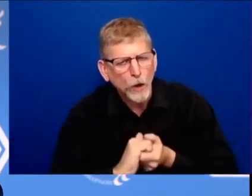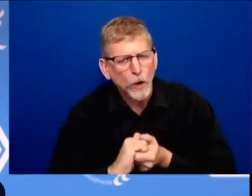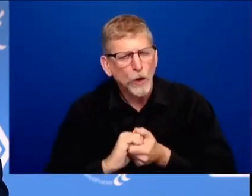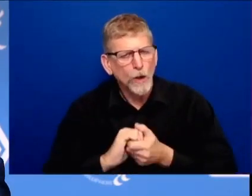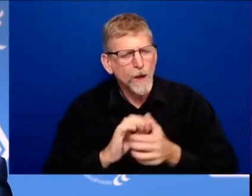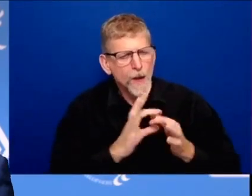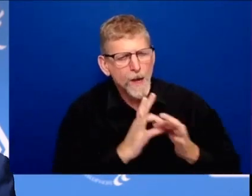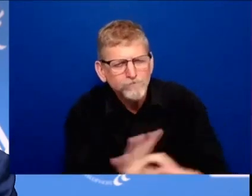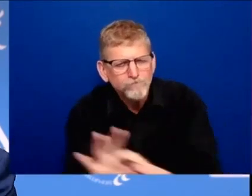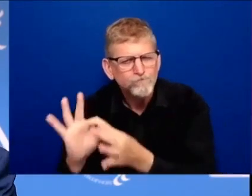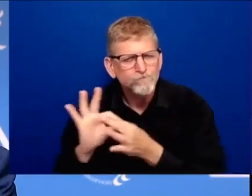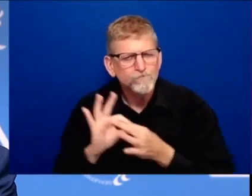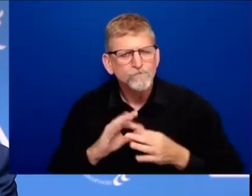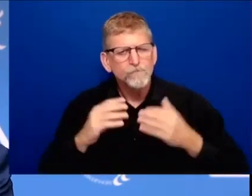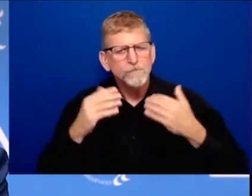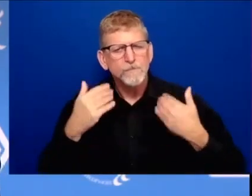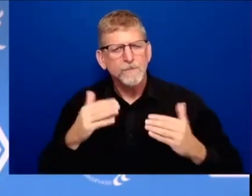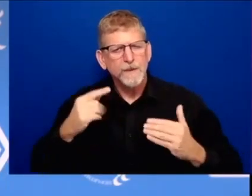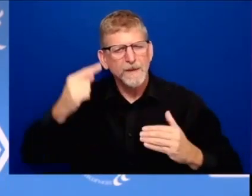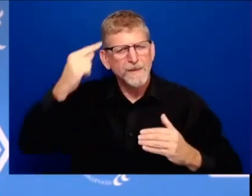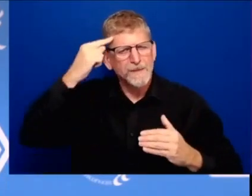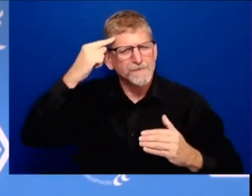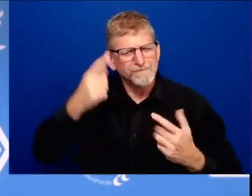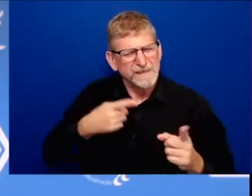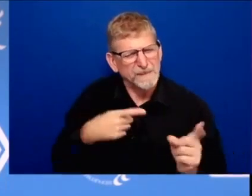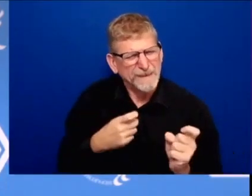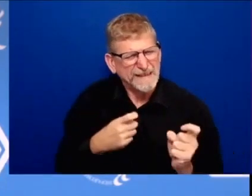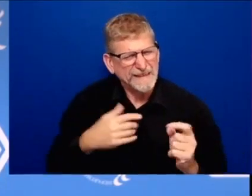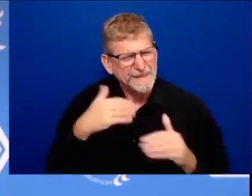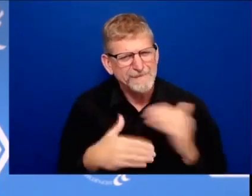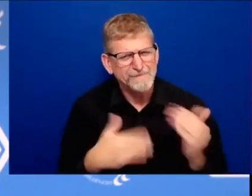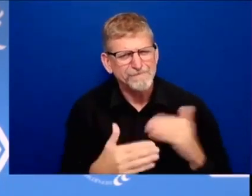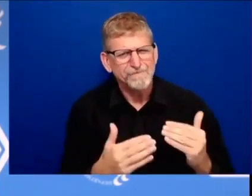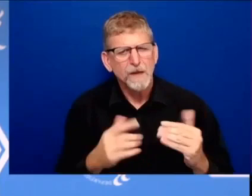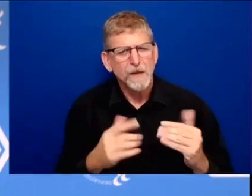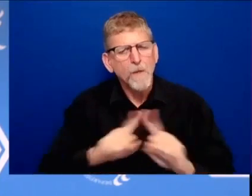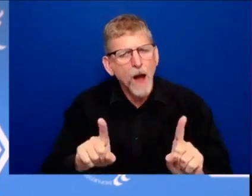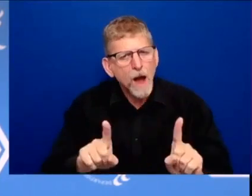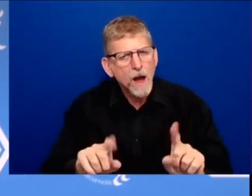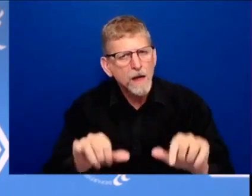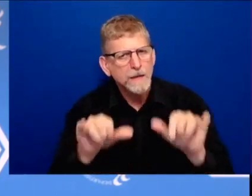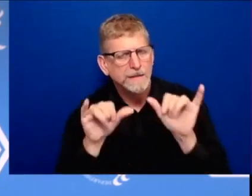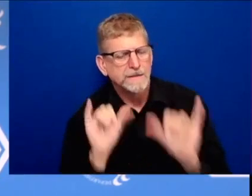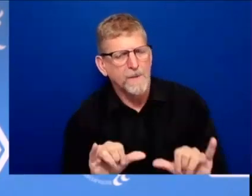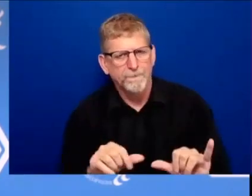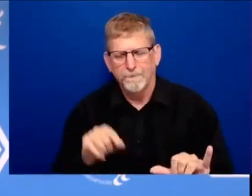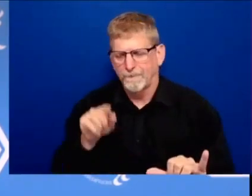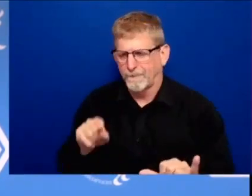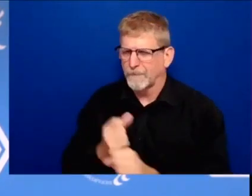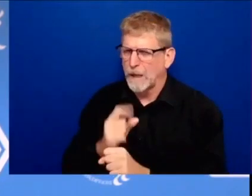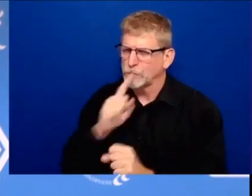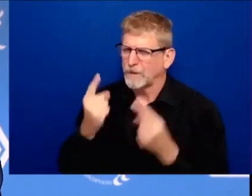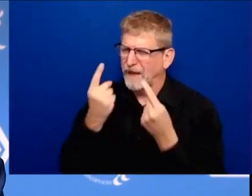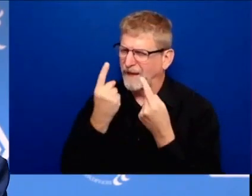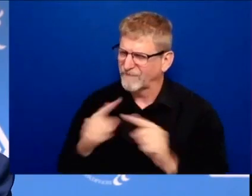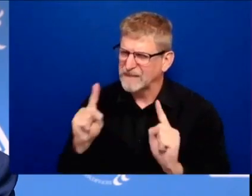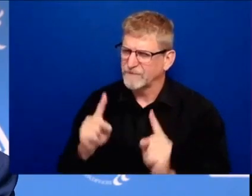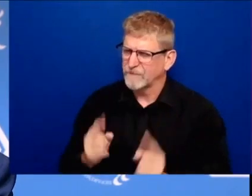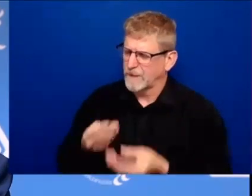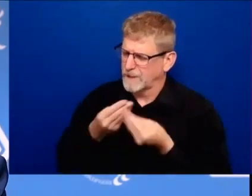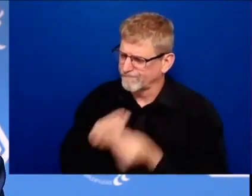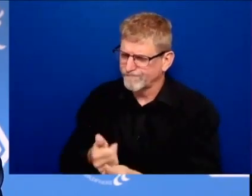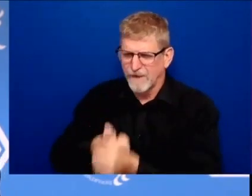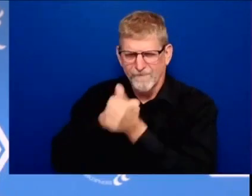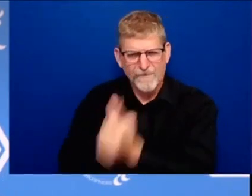and good conscience look you're an incredible group of people i've been out here many times